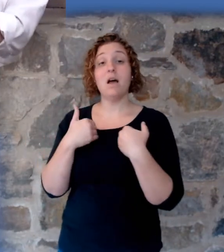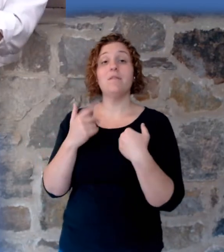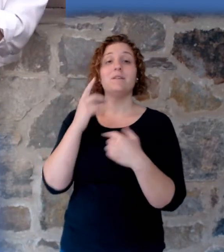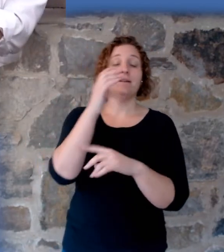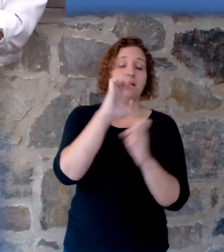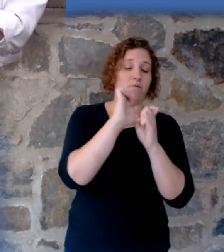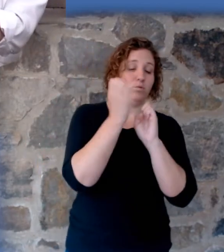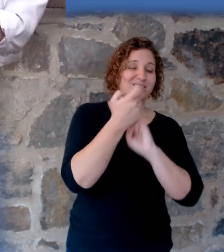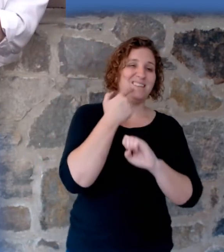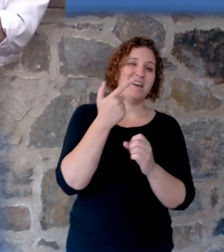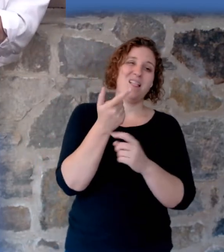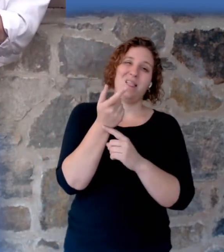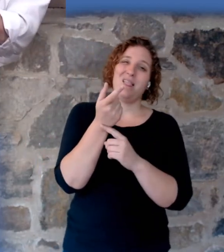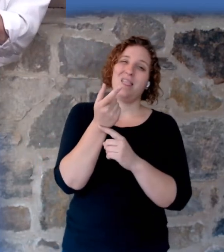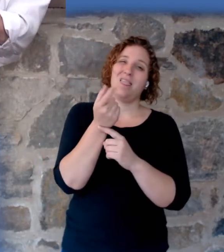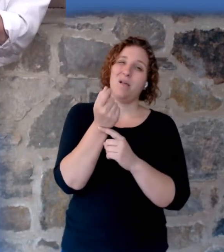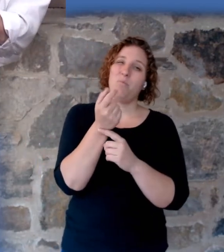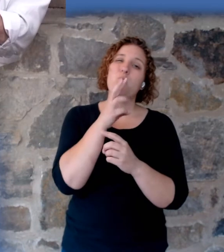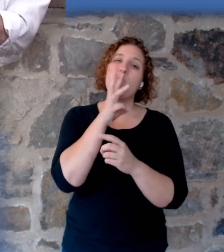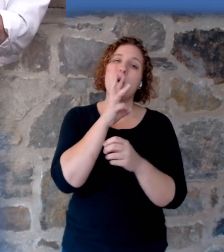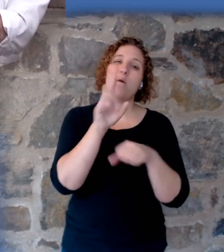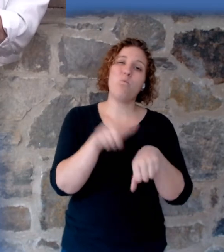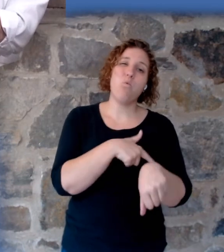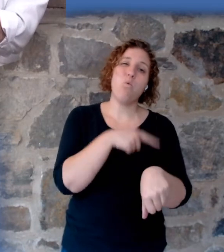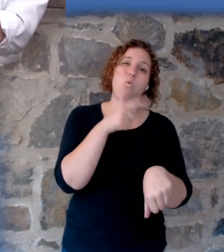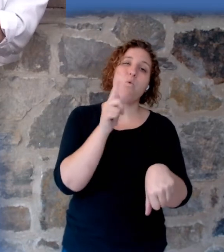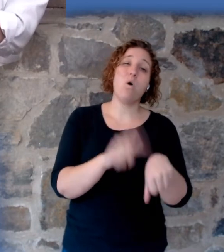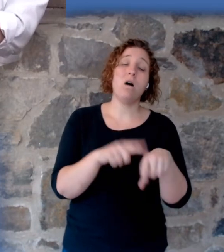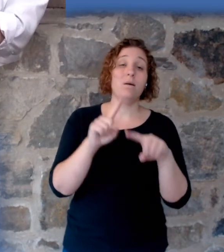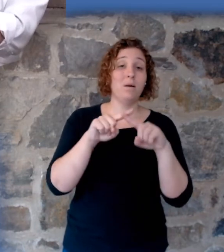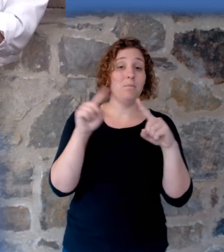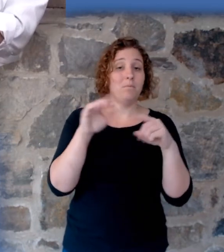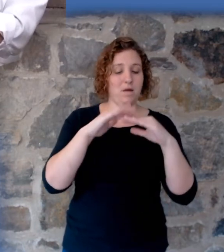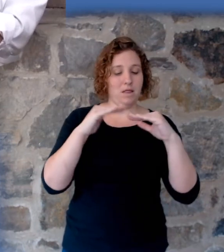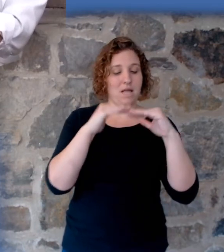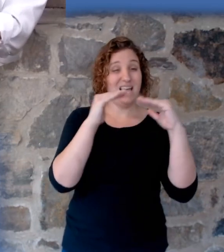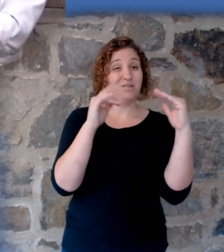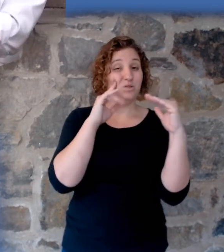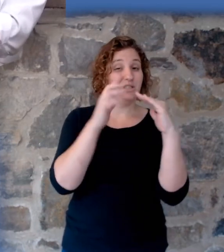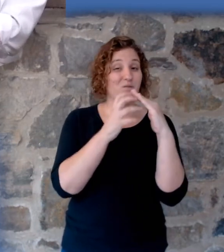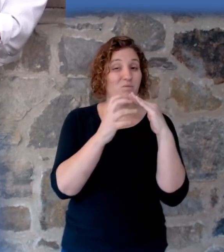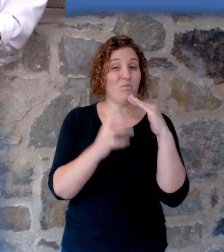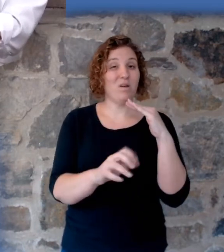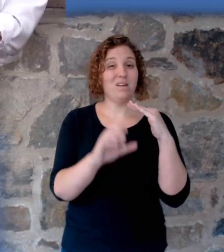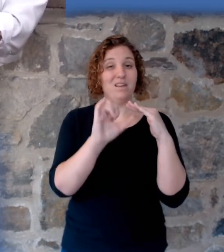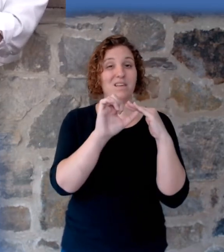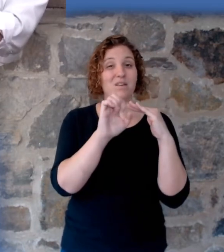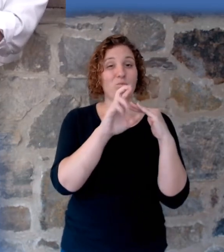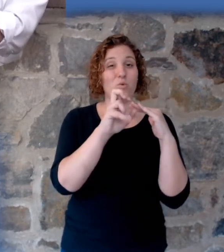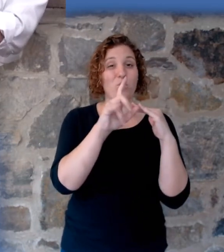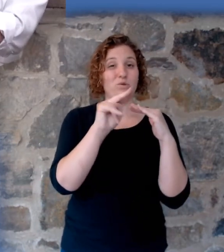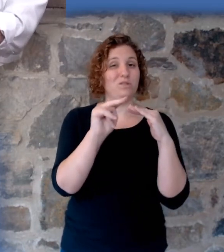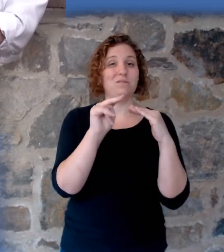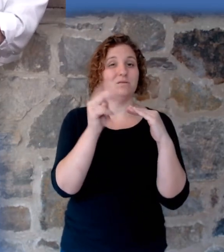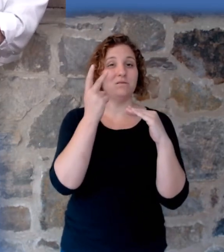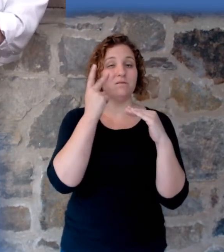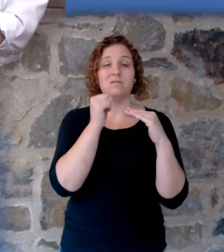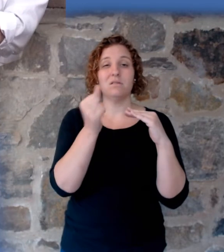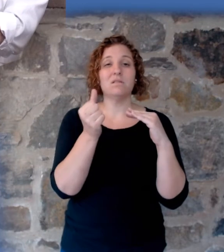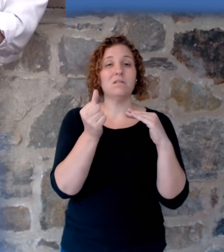But there's no erosion between the layers and in those layers are things that had to be trapped quickly by the layer